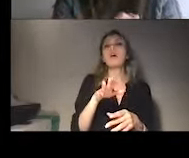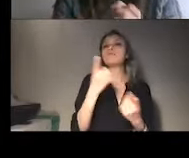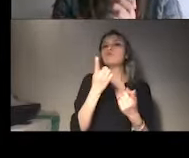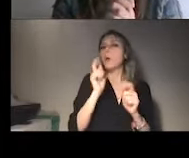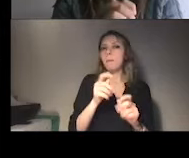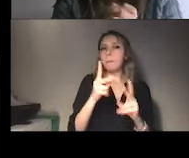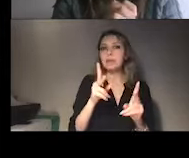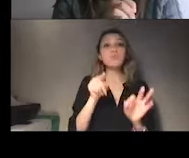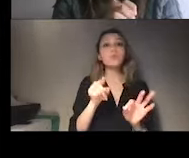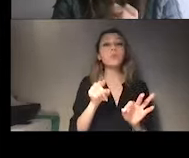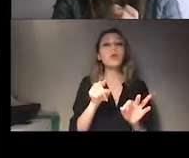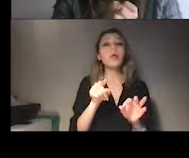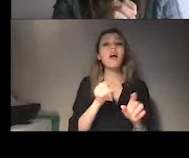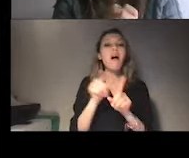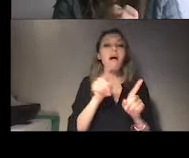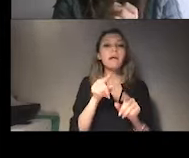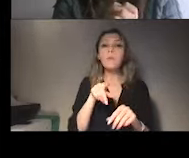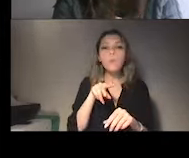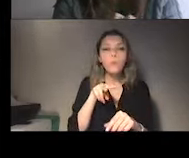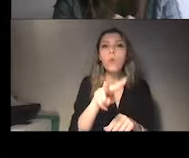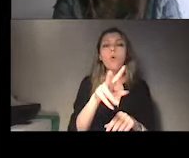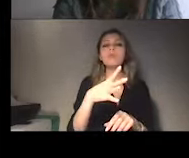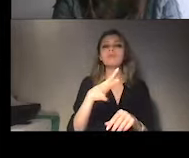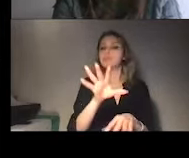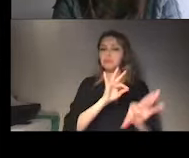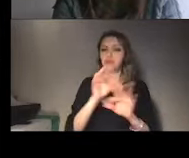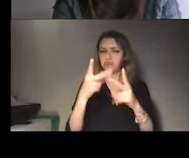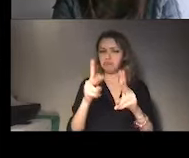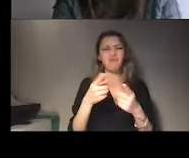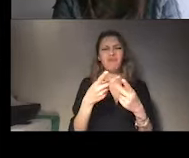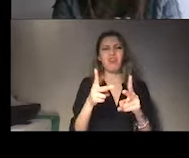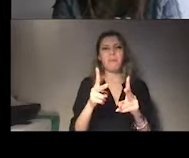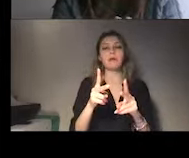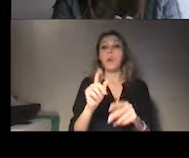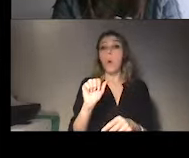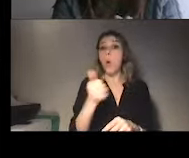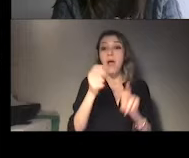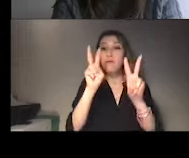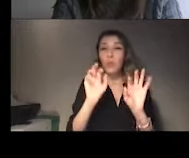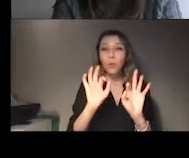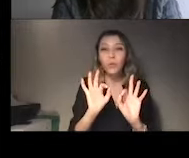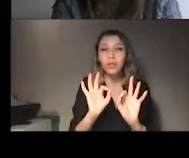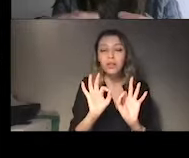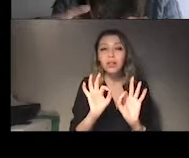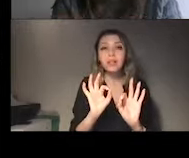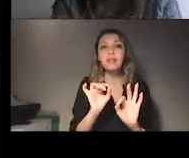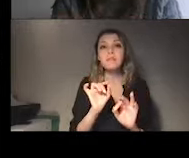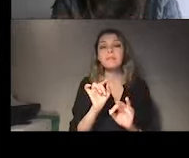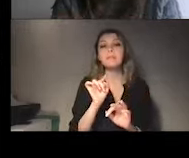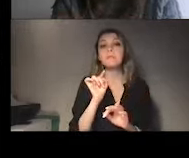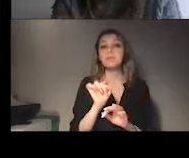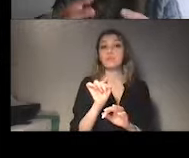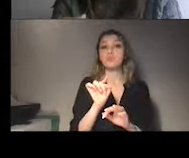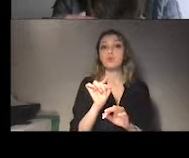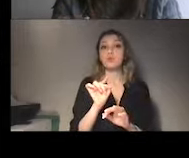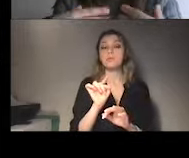to take, is that you provide clear evidence of what has been done up to that